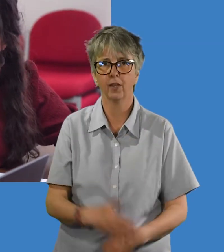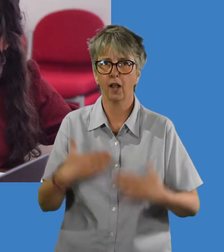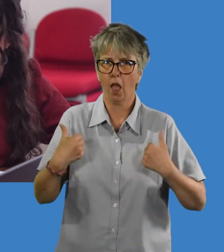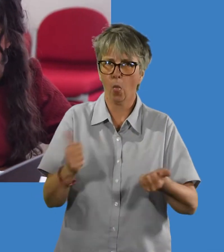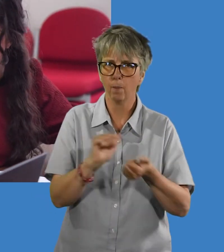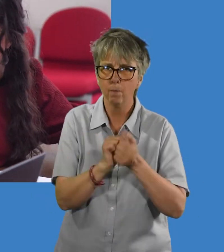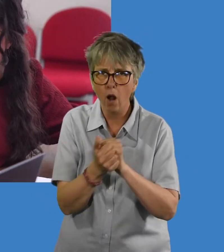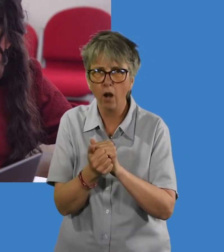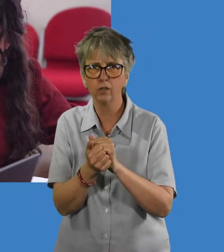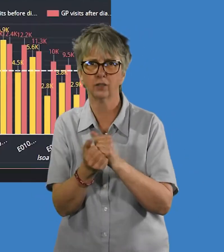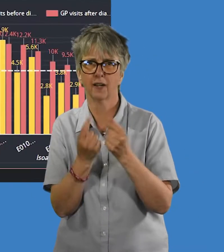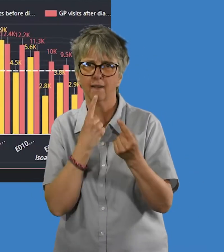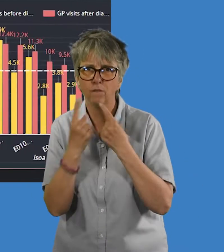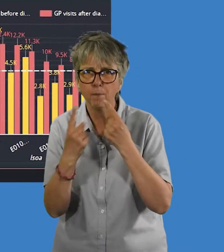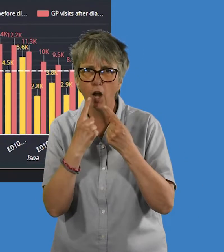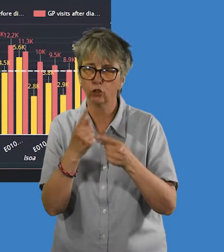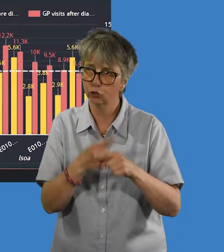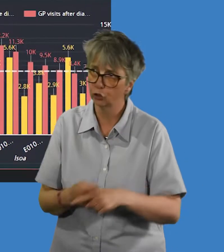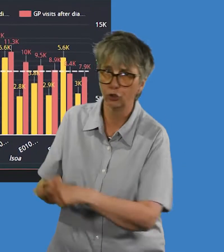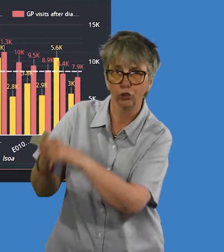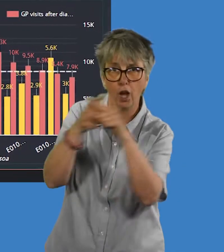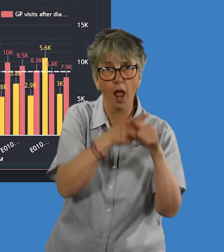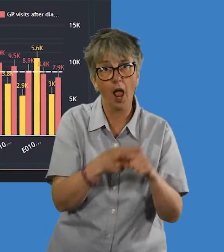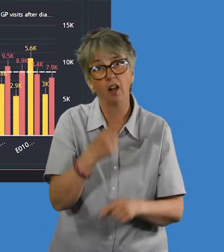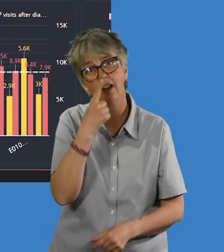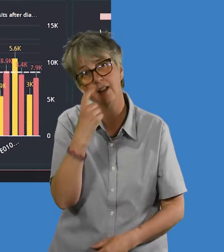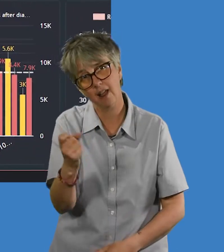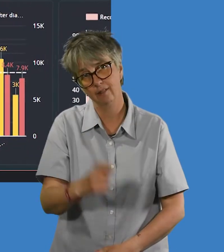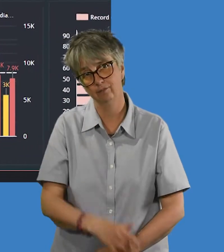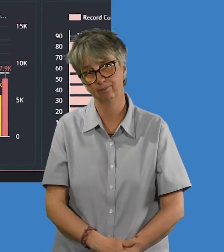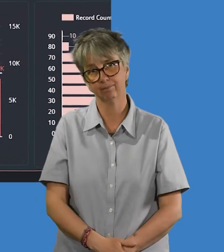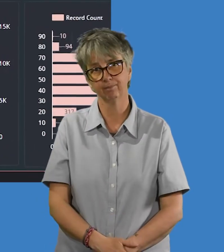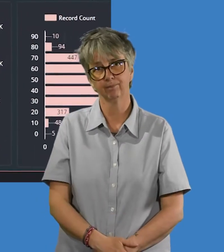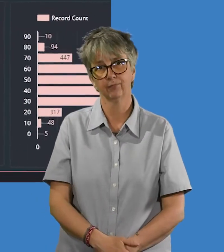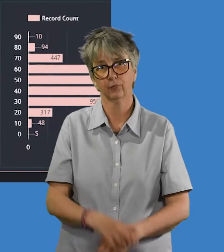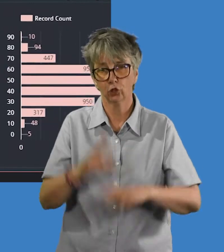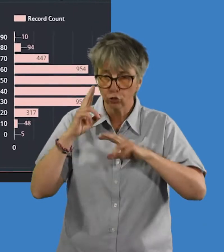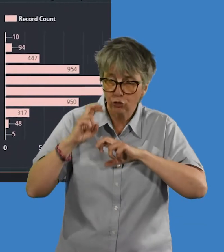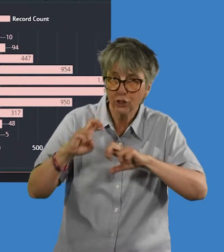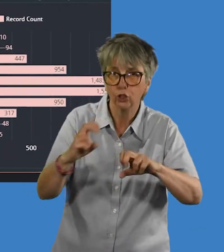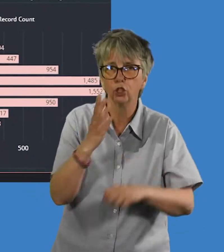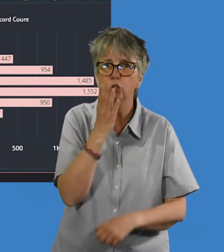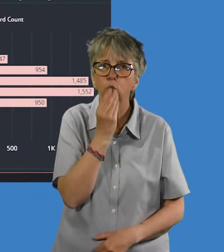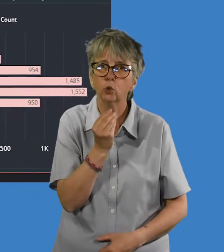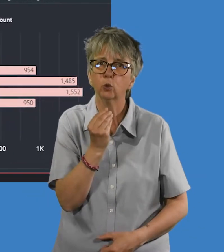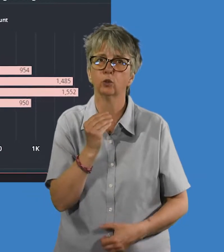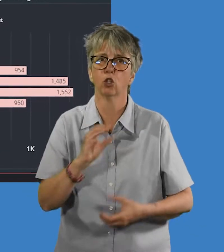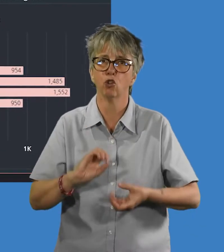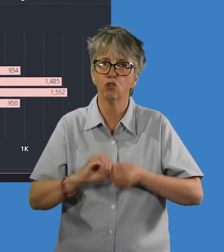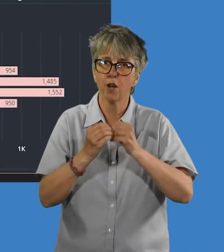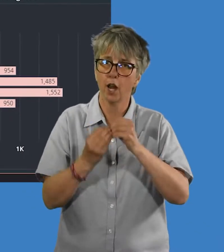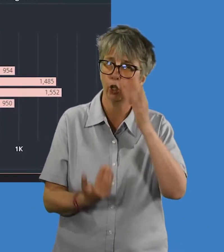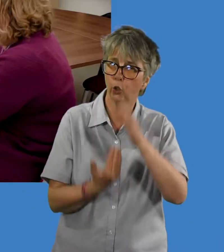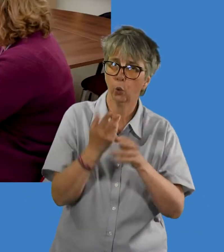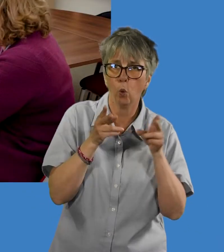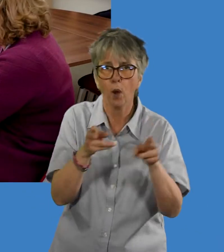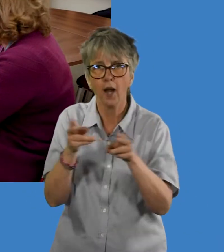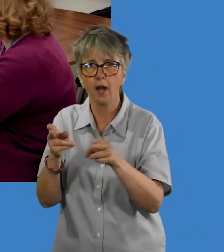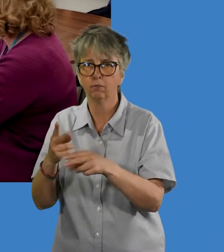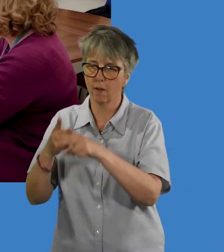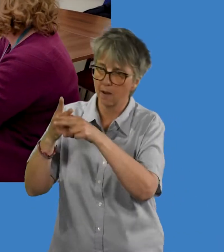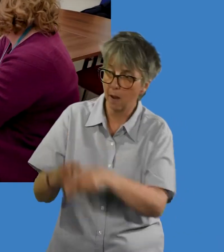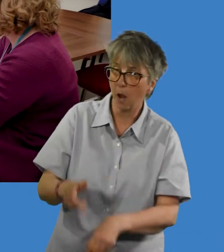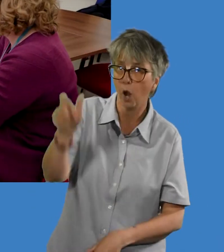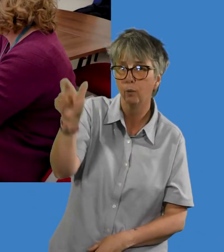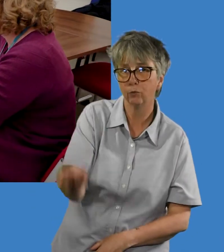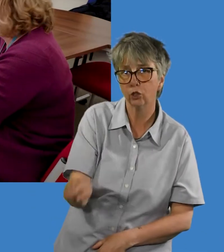with our partners. We can use this data to design new models of preventative and responsive care. This will